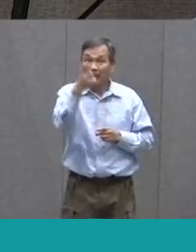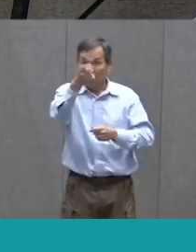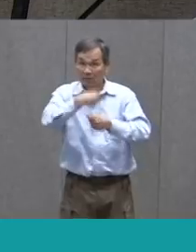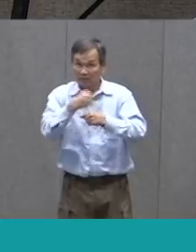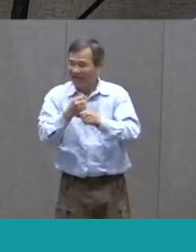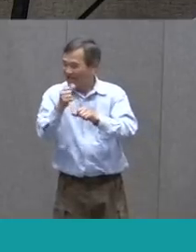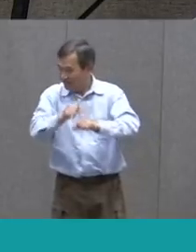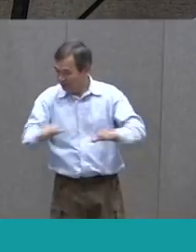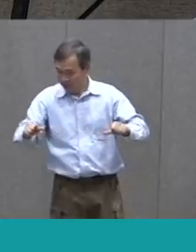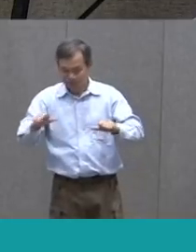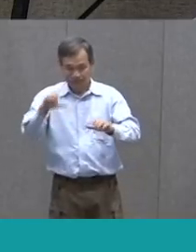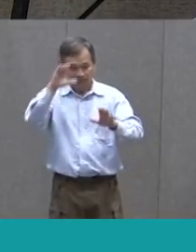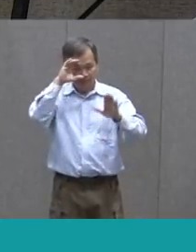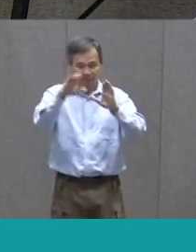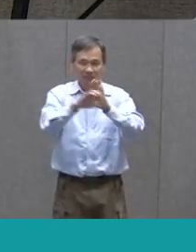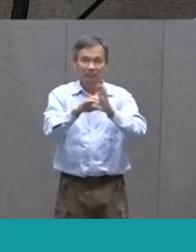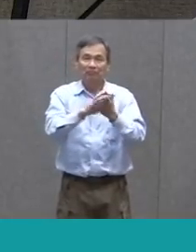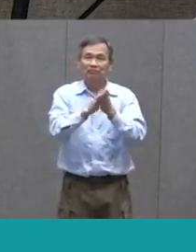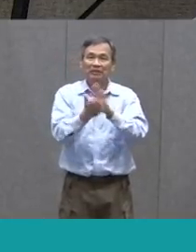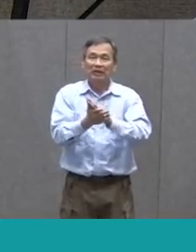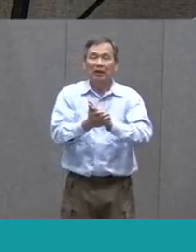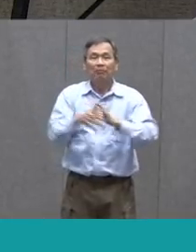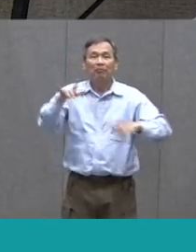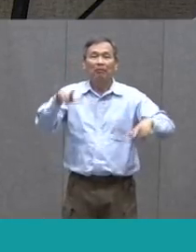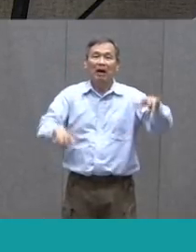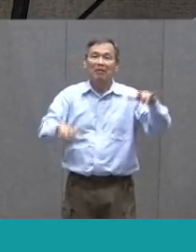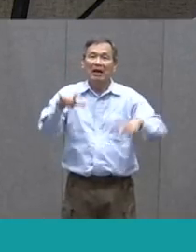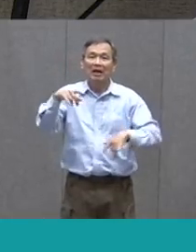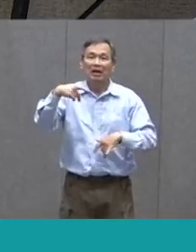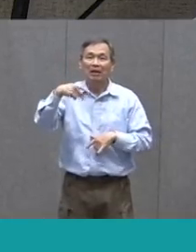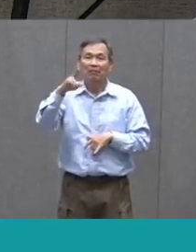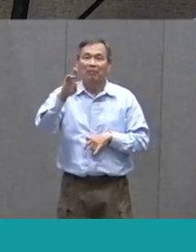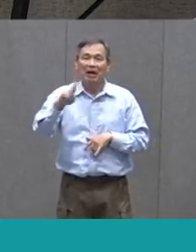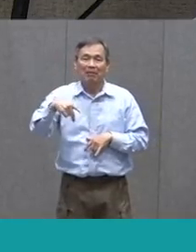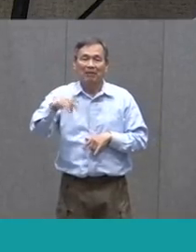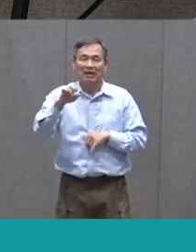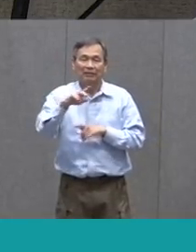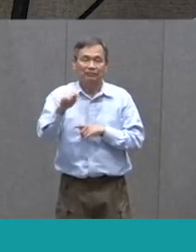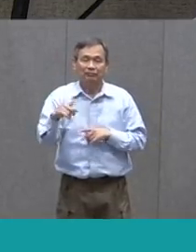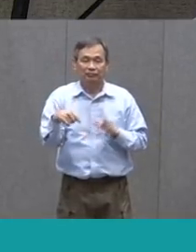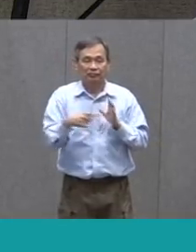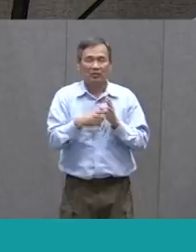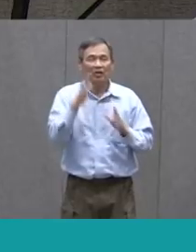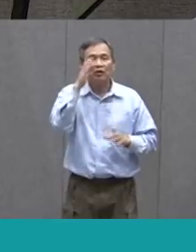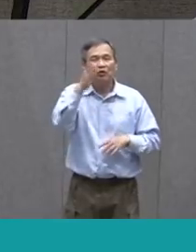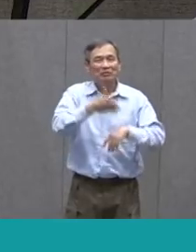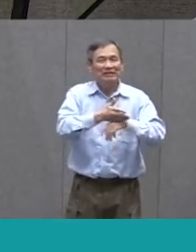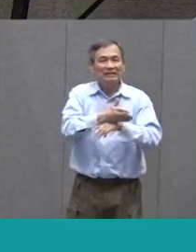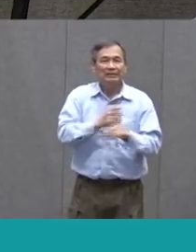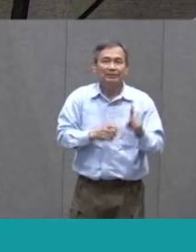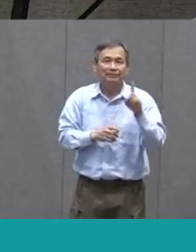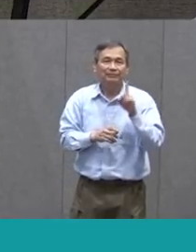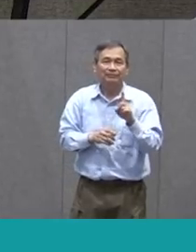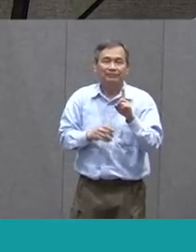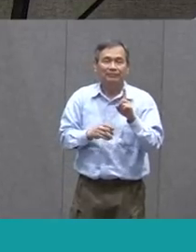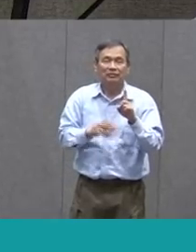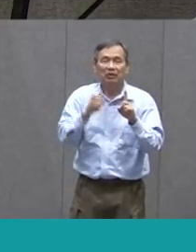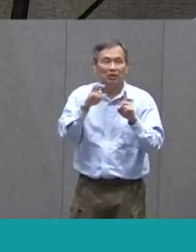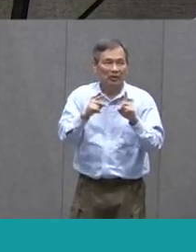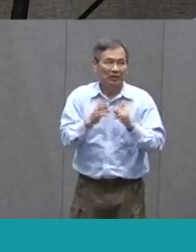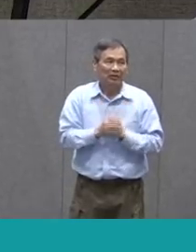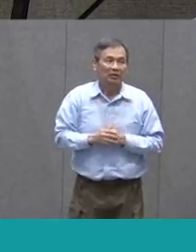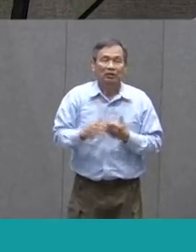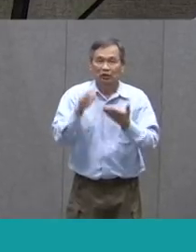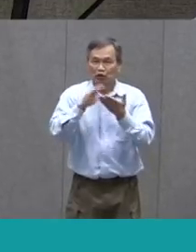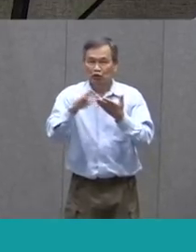Any picture Into a puppet And so in this one We're going to make This into a stick puppet And I got to grab Some tape here So excuse